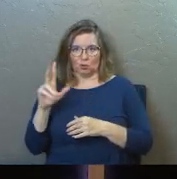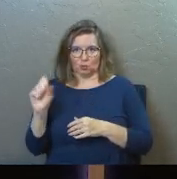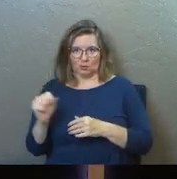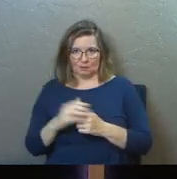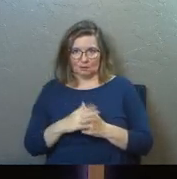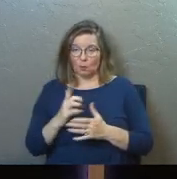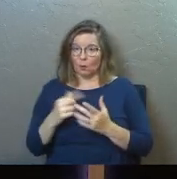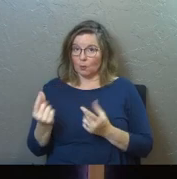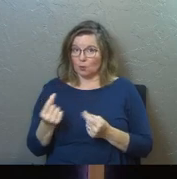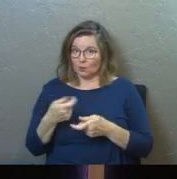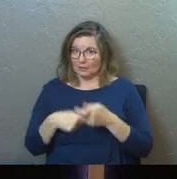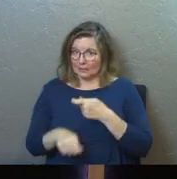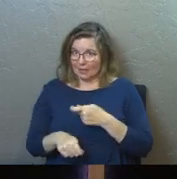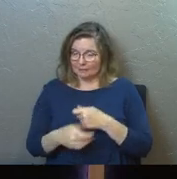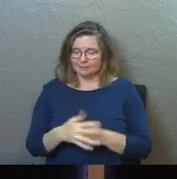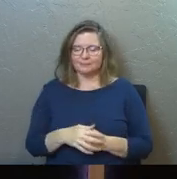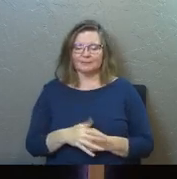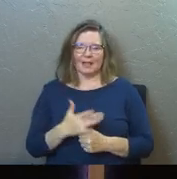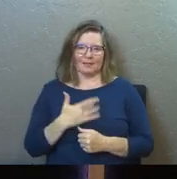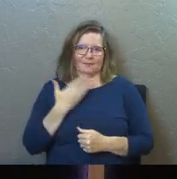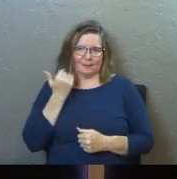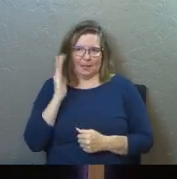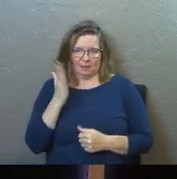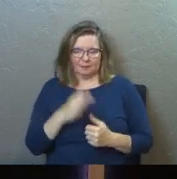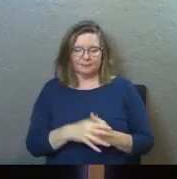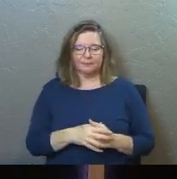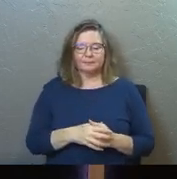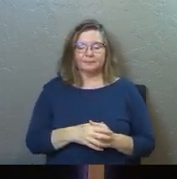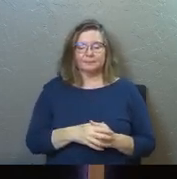what we can do instead, and then it's going to feel better.